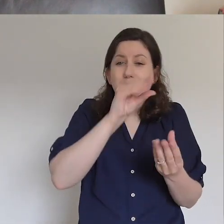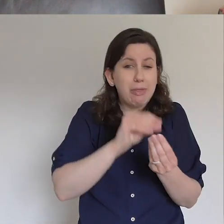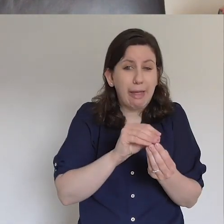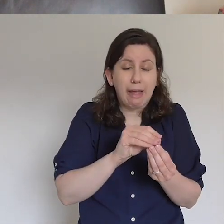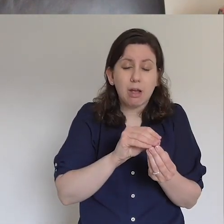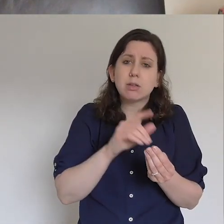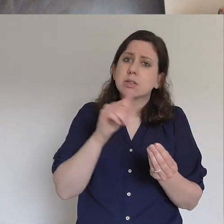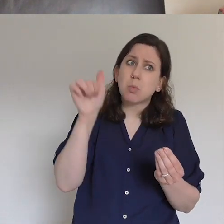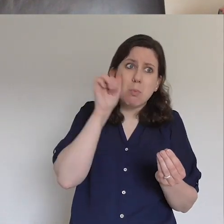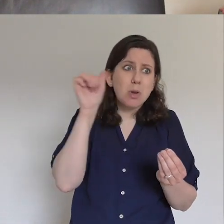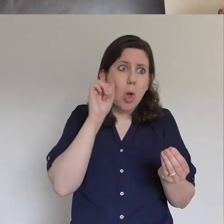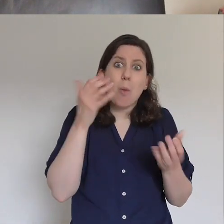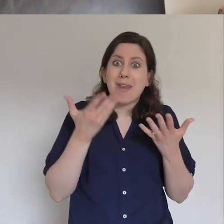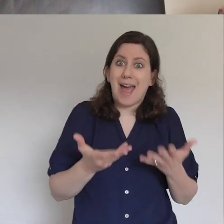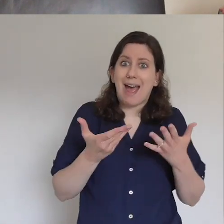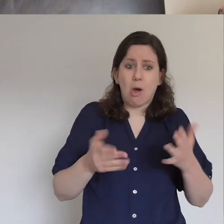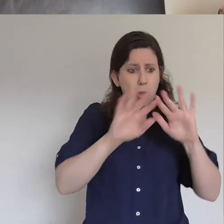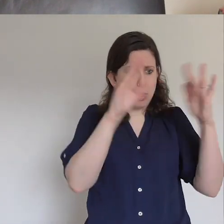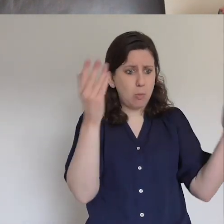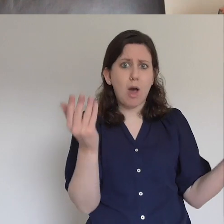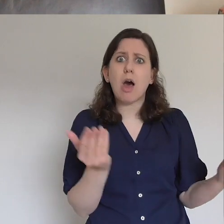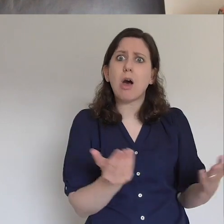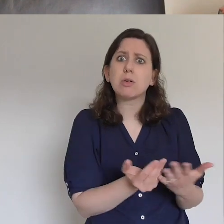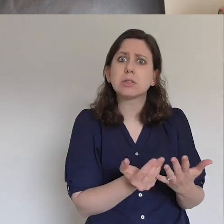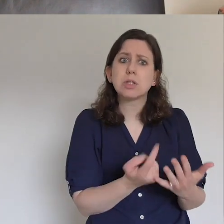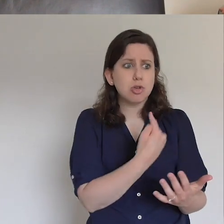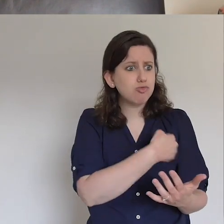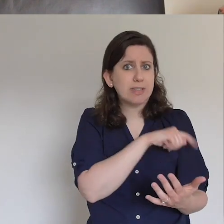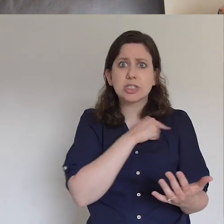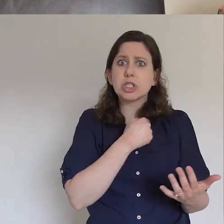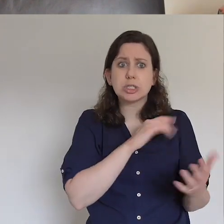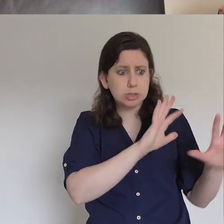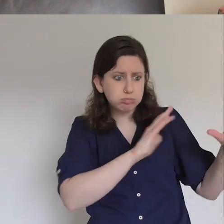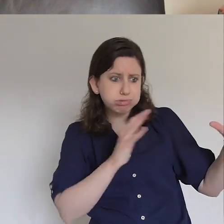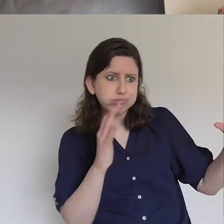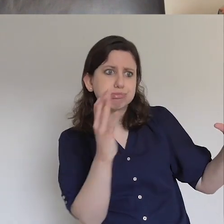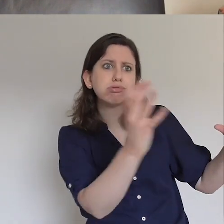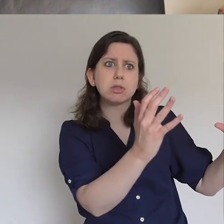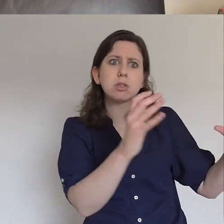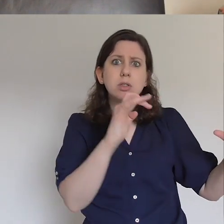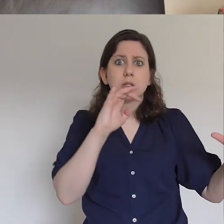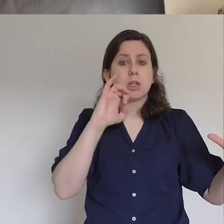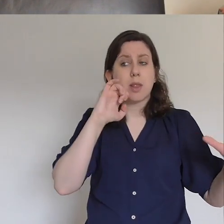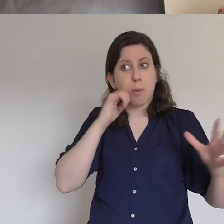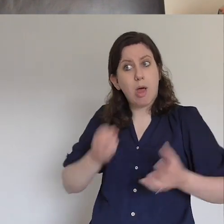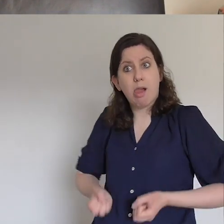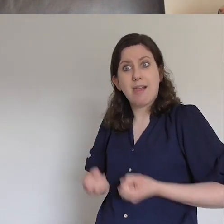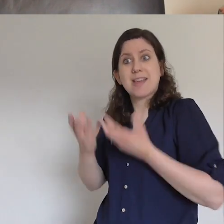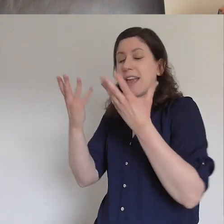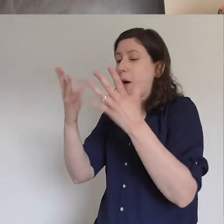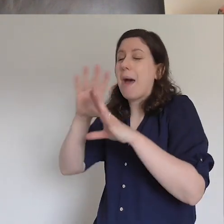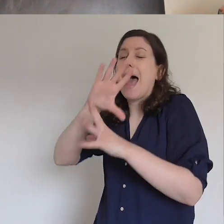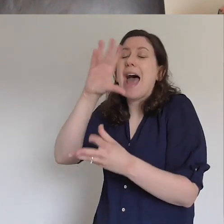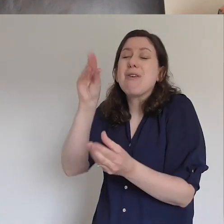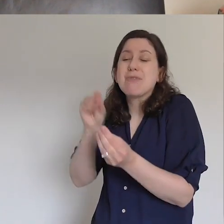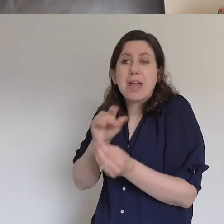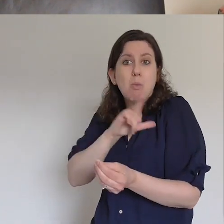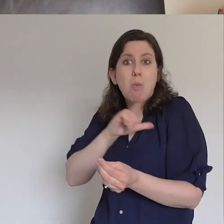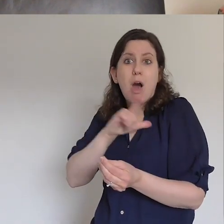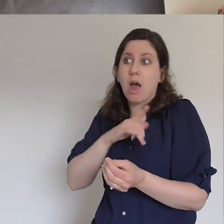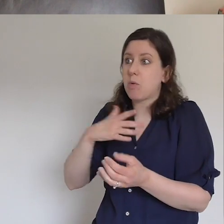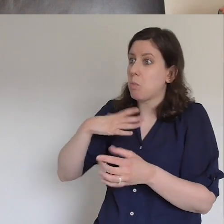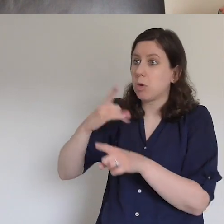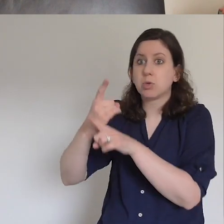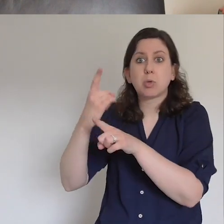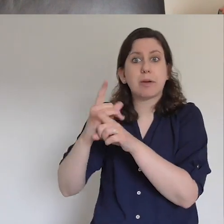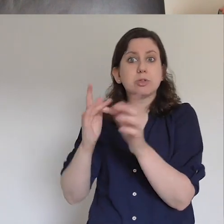prison, losing their lives, all kinds of things to share this message. Yet for some of us we struggle to share with our neighbour. Yeah, and I think